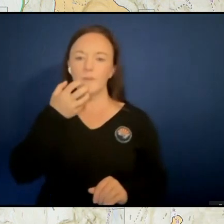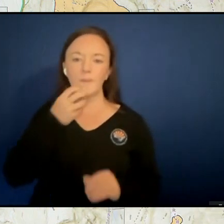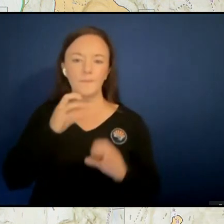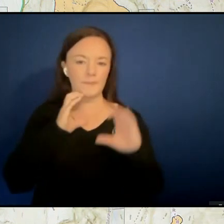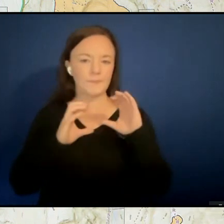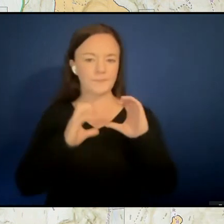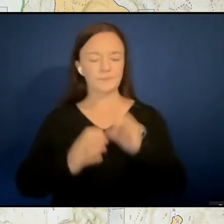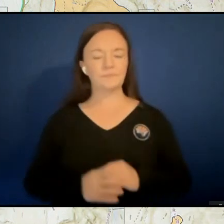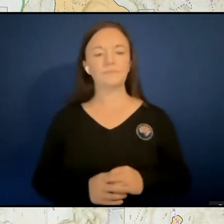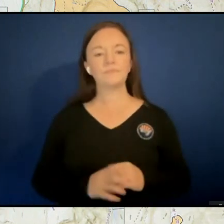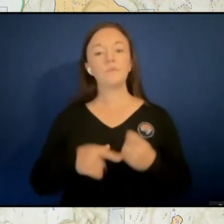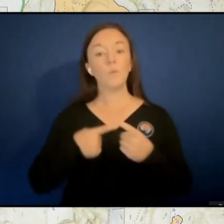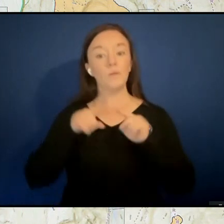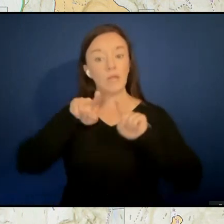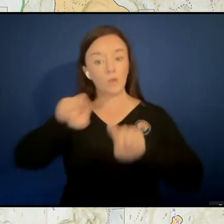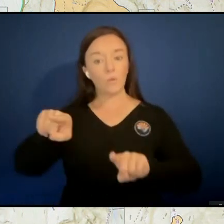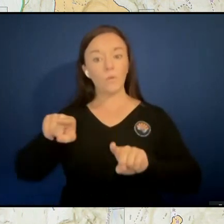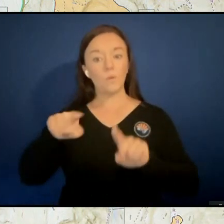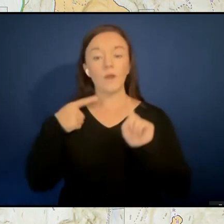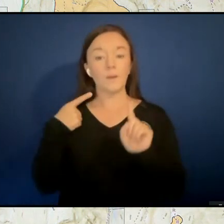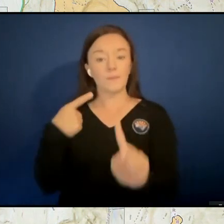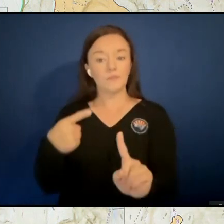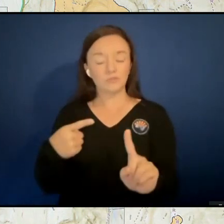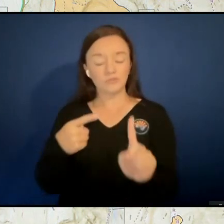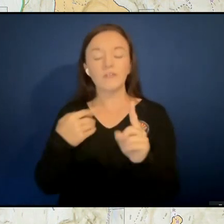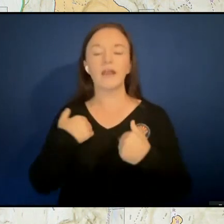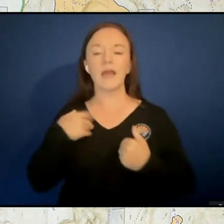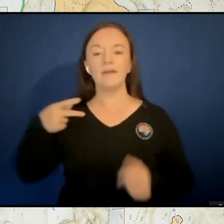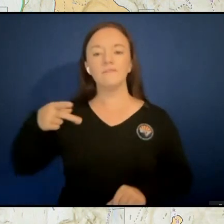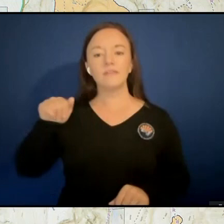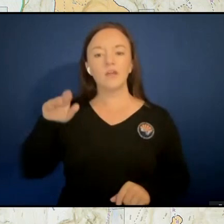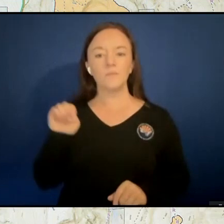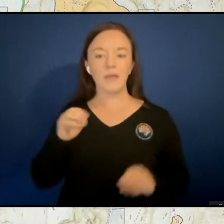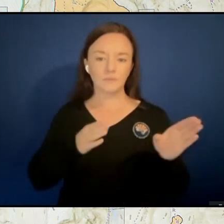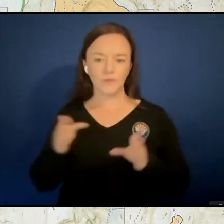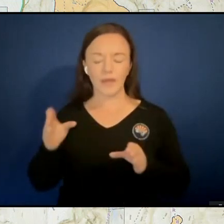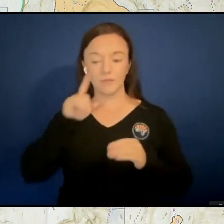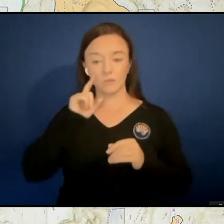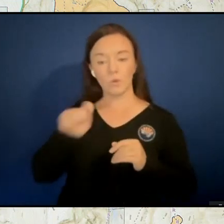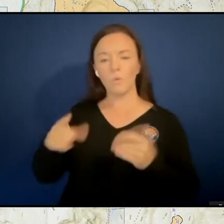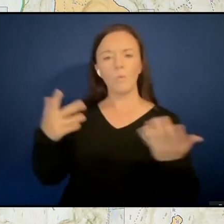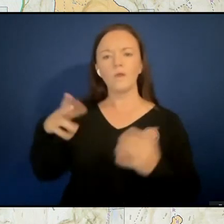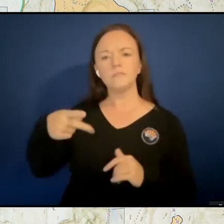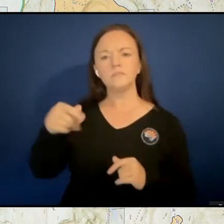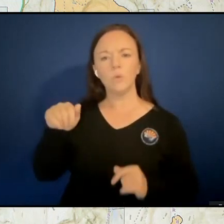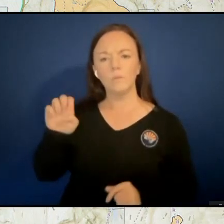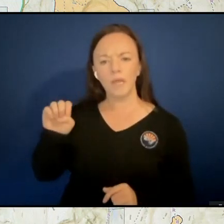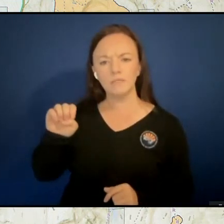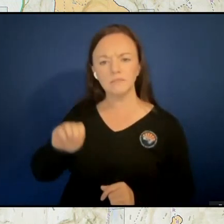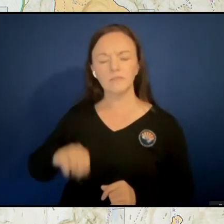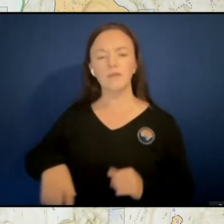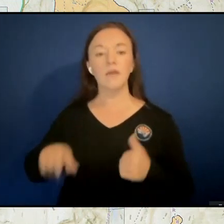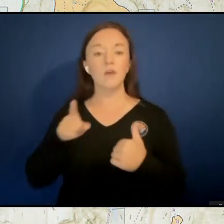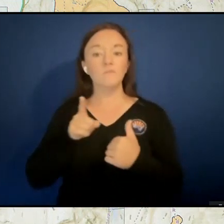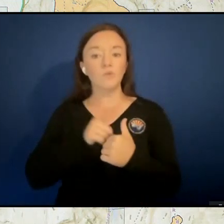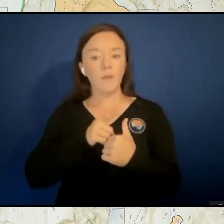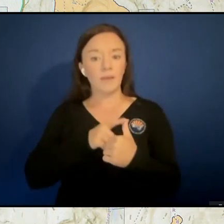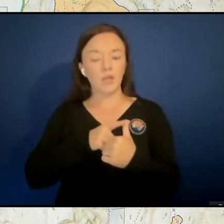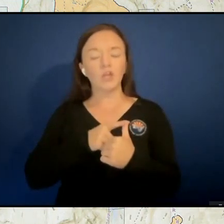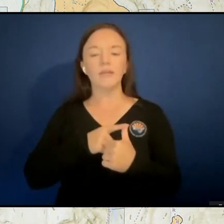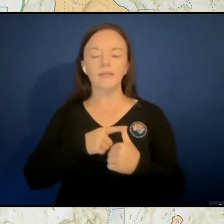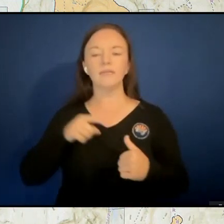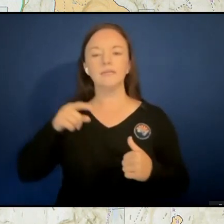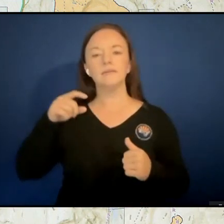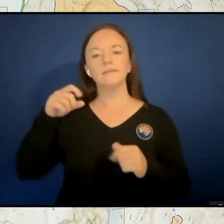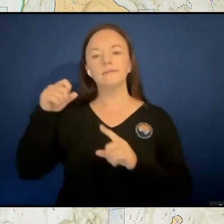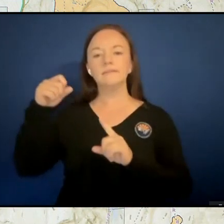you they have their pace plan. And the question that's asked is what's your pace? Just like that. the pace is the, the primary uses satellite radio. Their